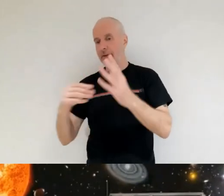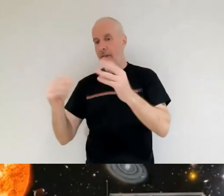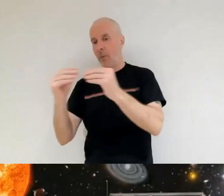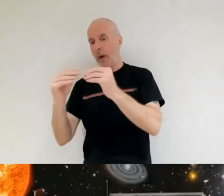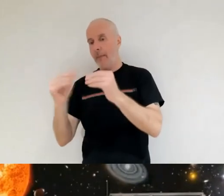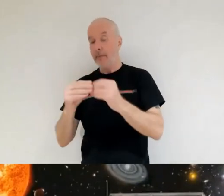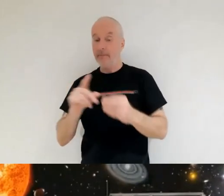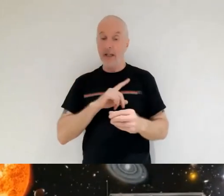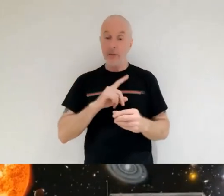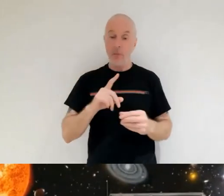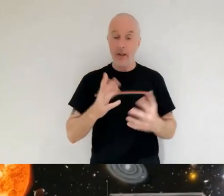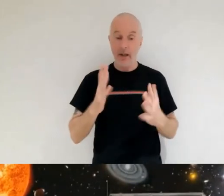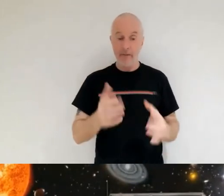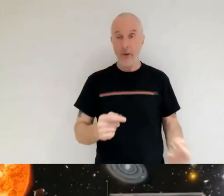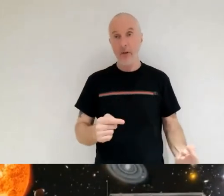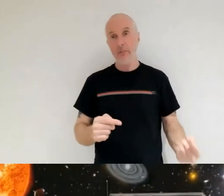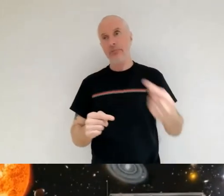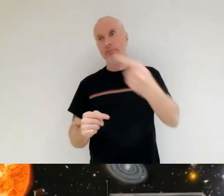telescope